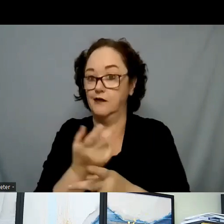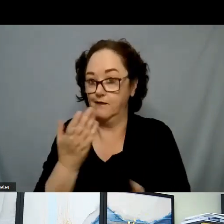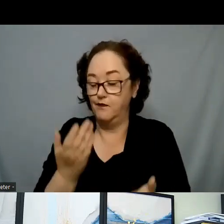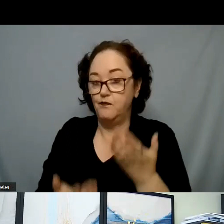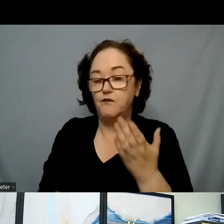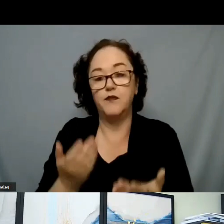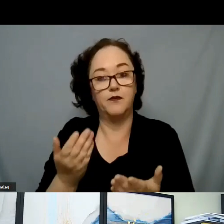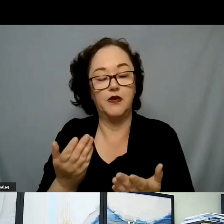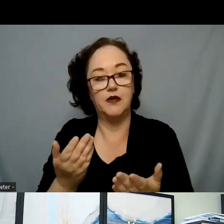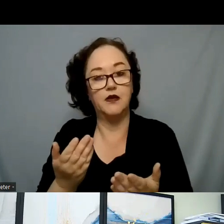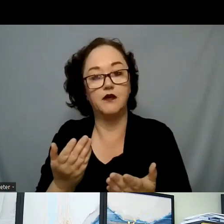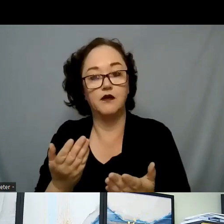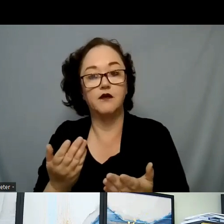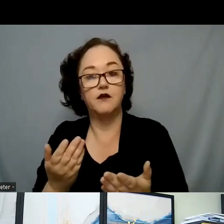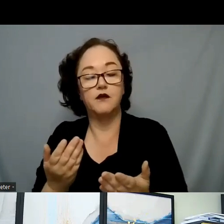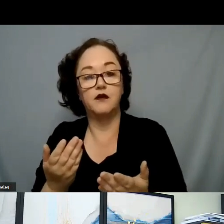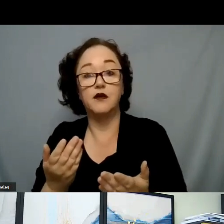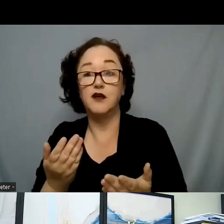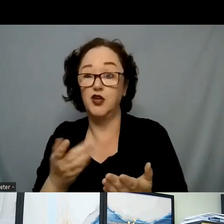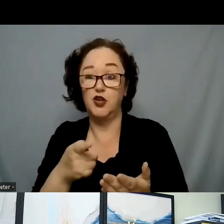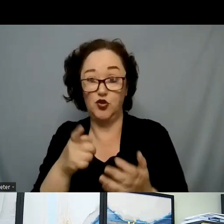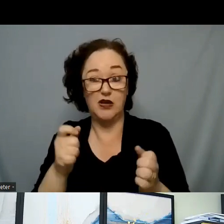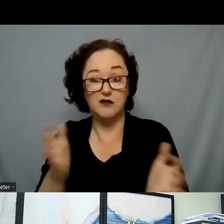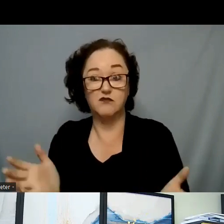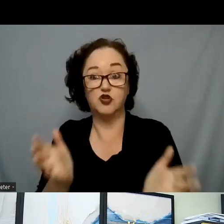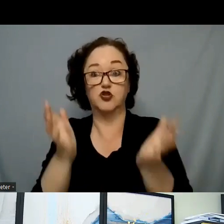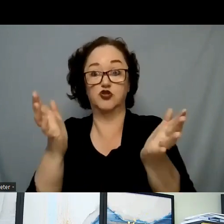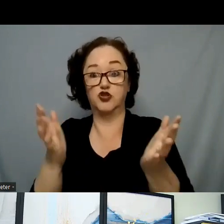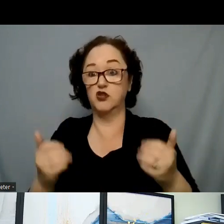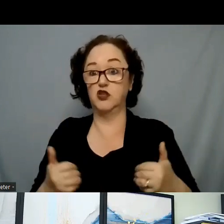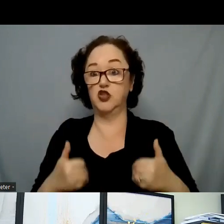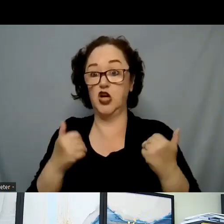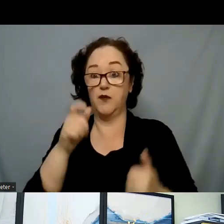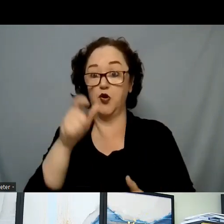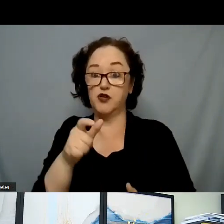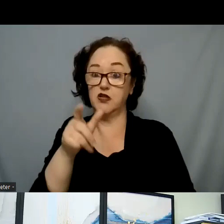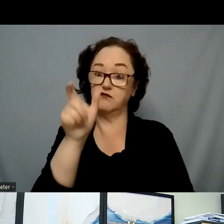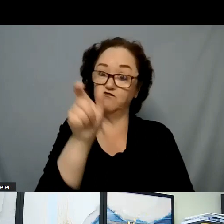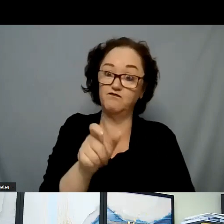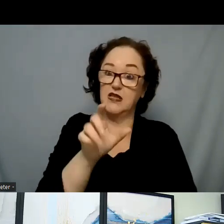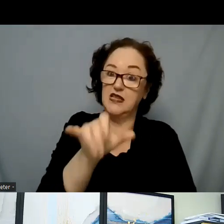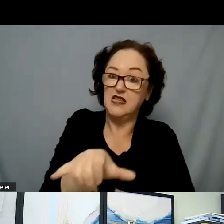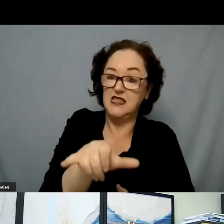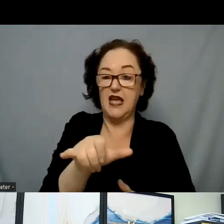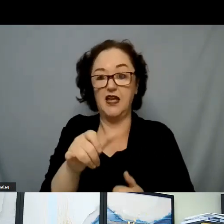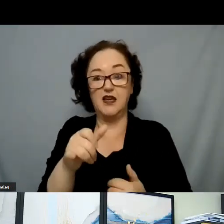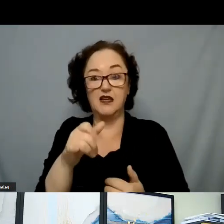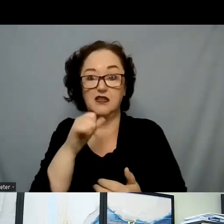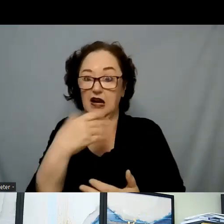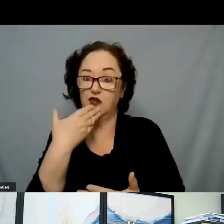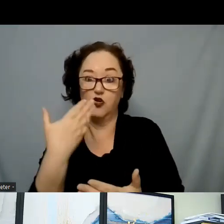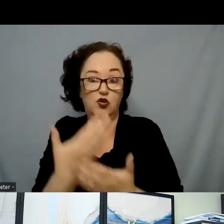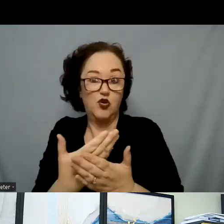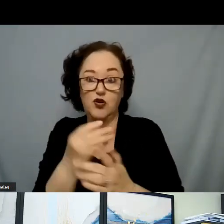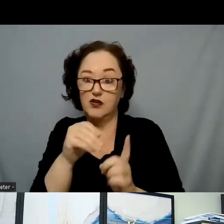person to be in an unhealthy situation by virtue of placing them in